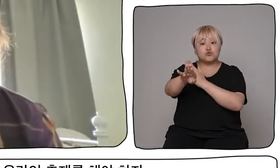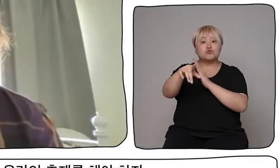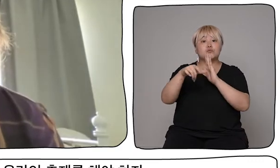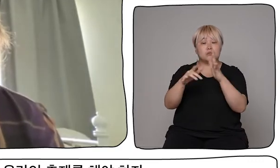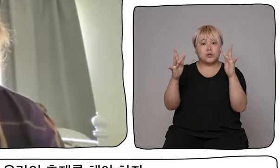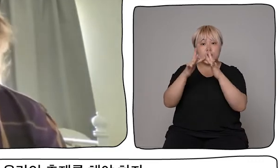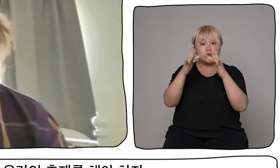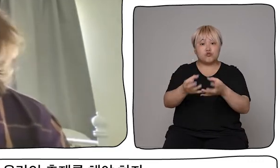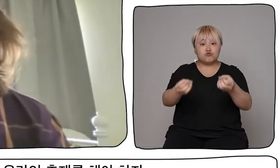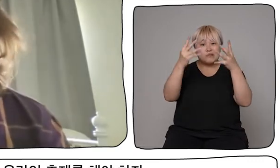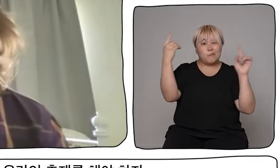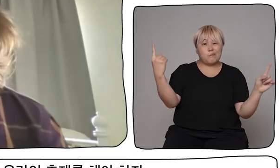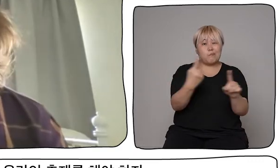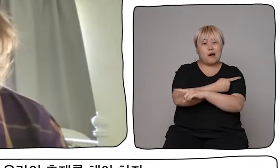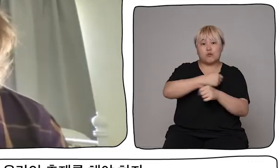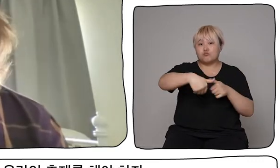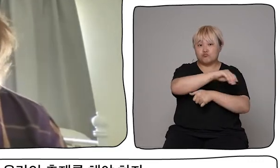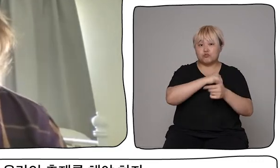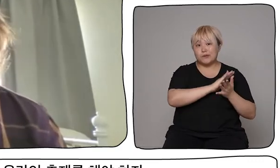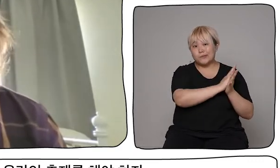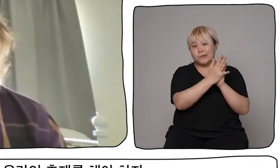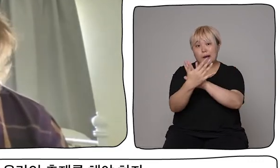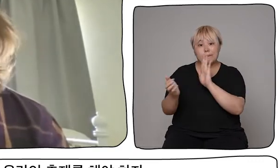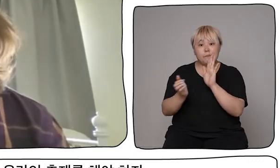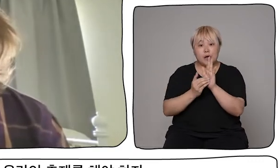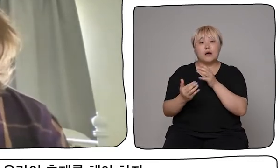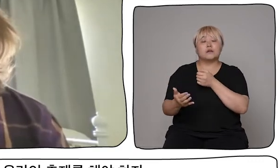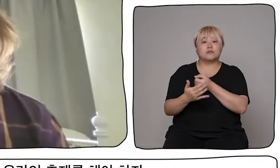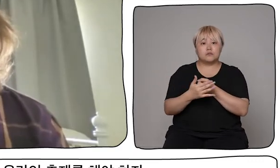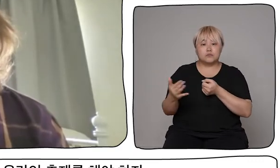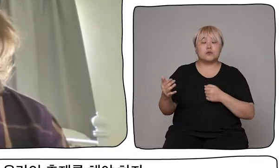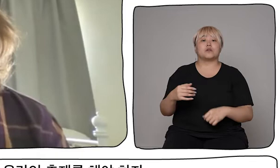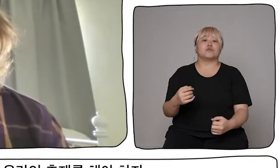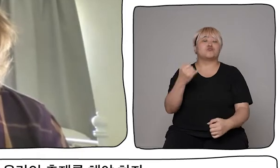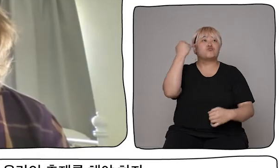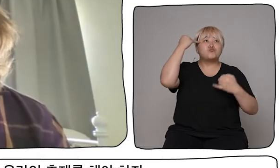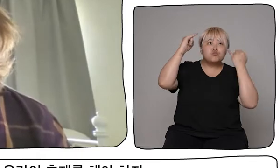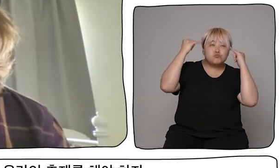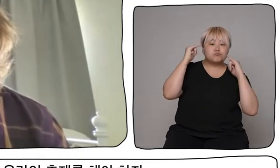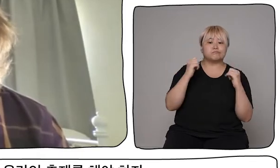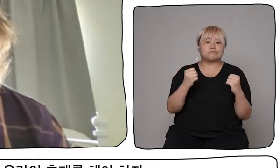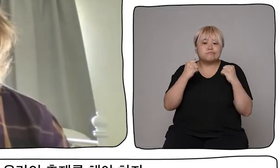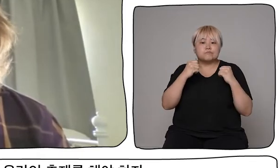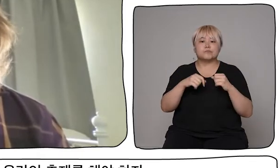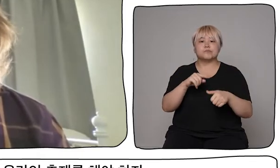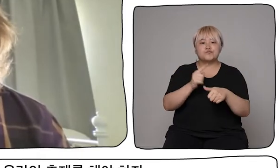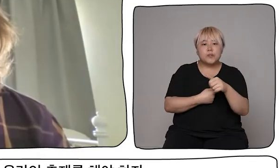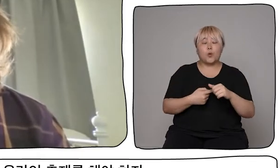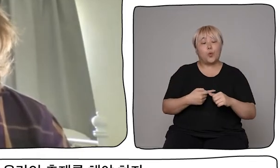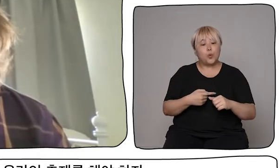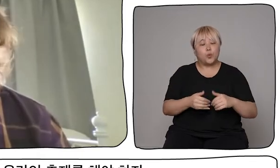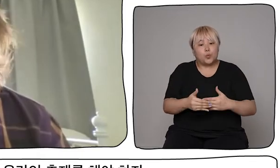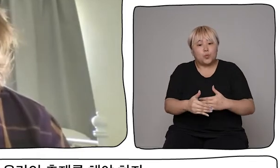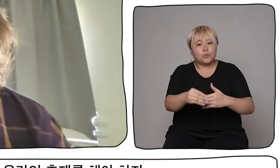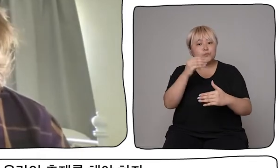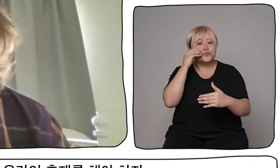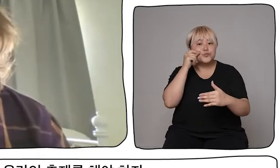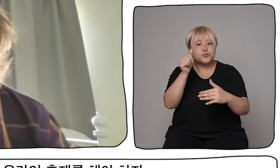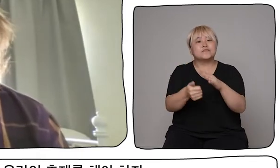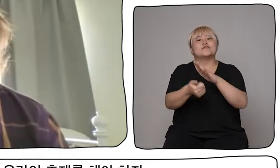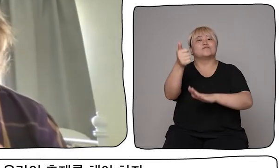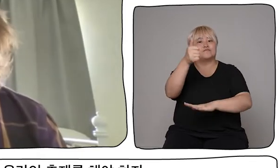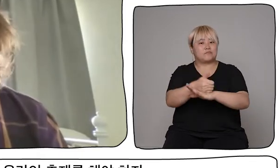festival. They were hitting the ground running and going at it with full motivation